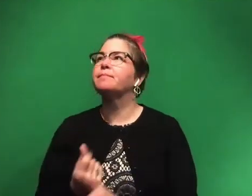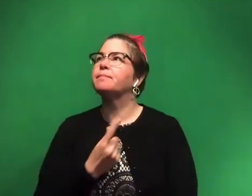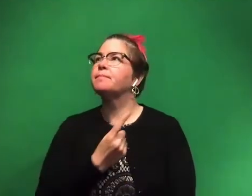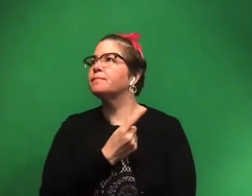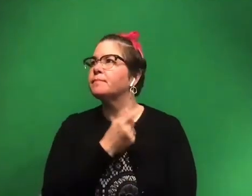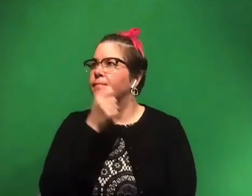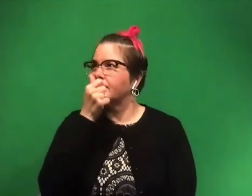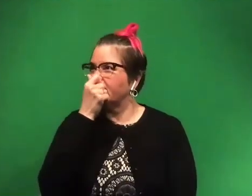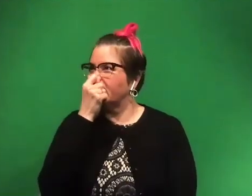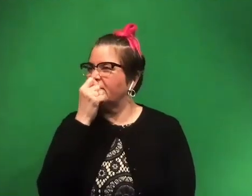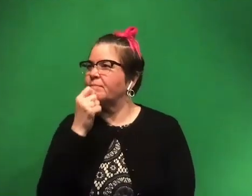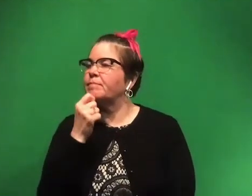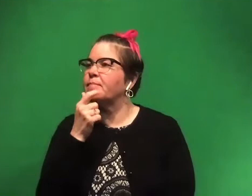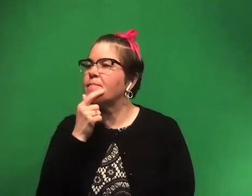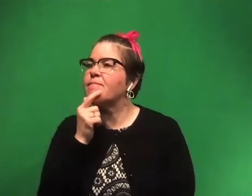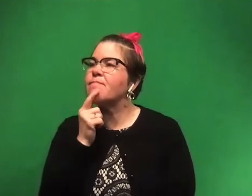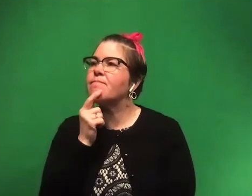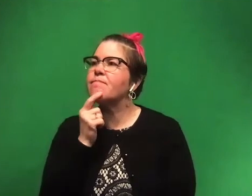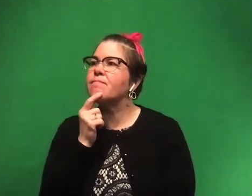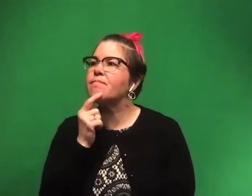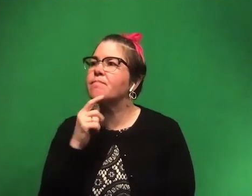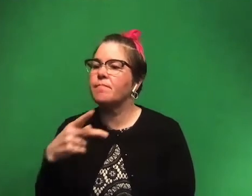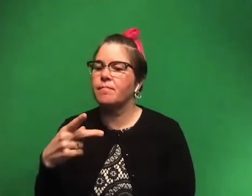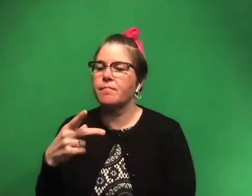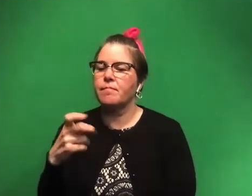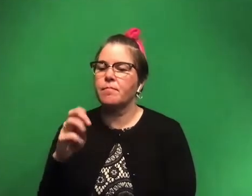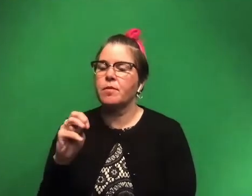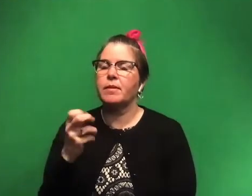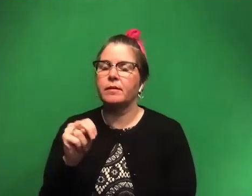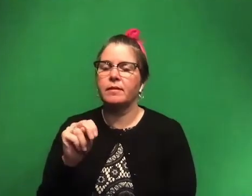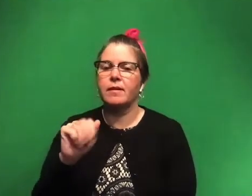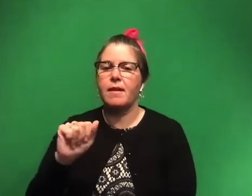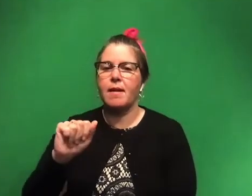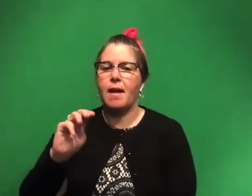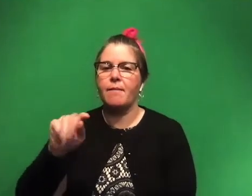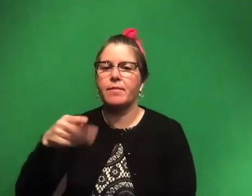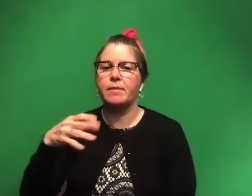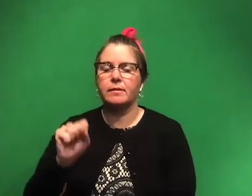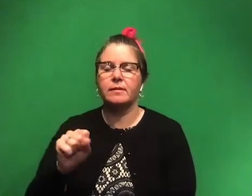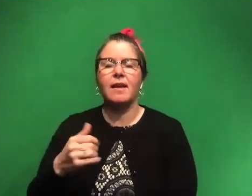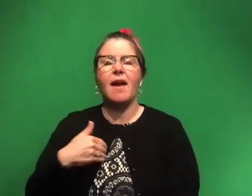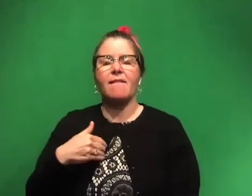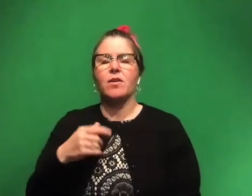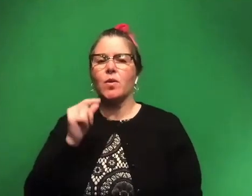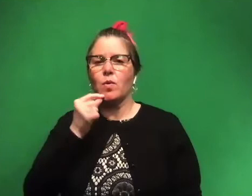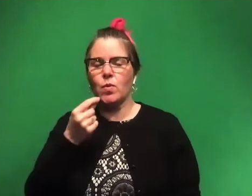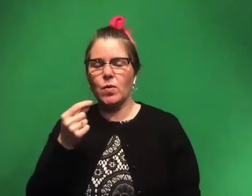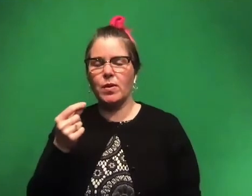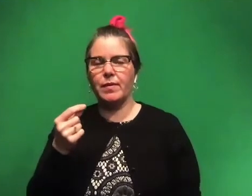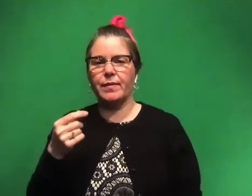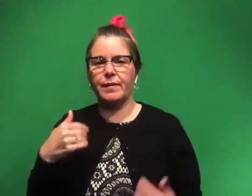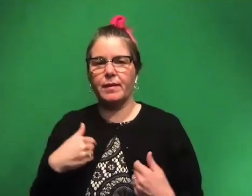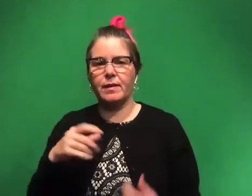a more about, I'm going say Hermian amphibians. So there's this really cool guy called